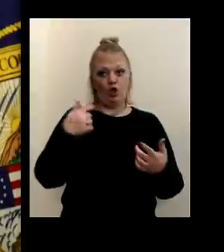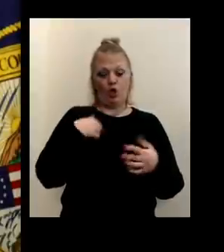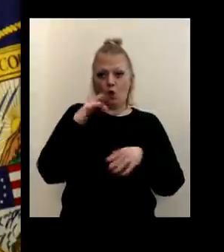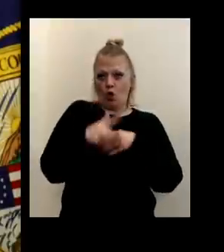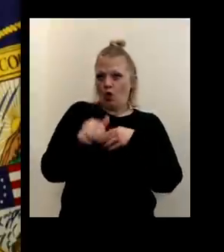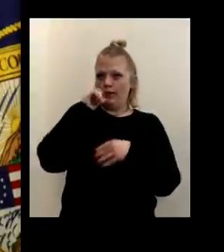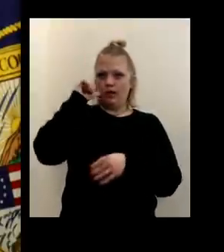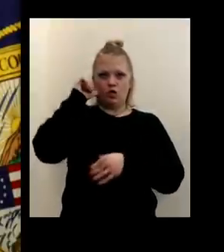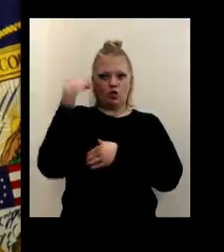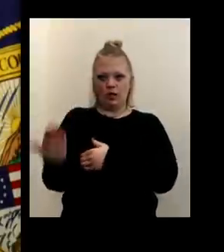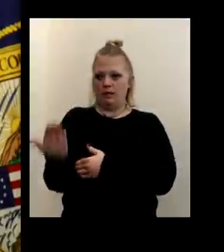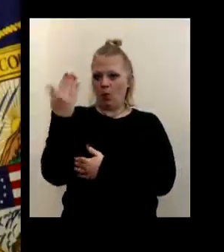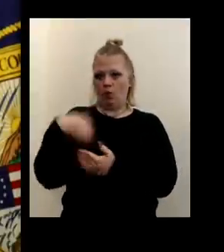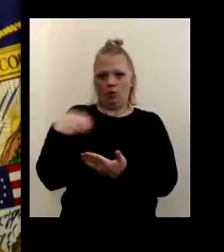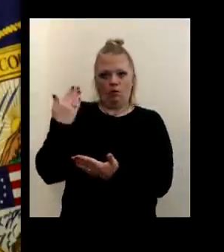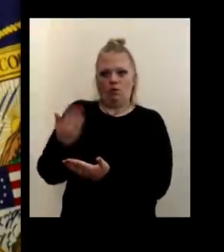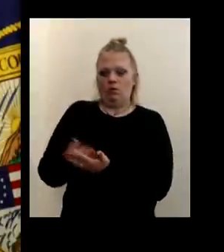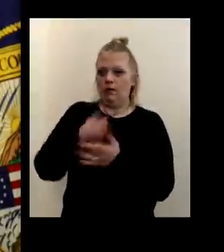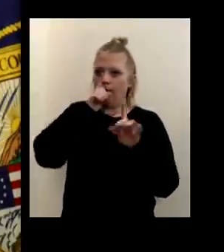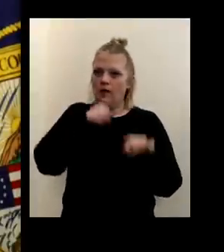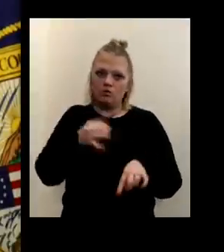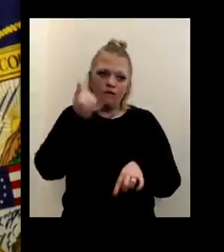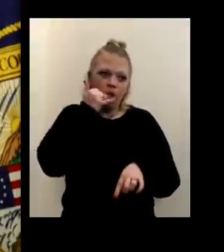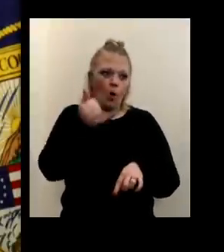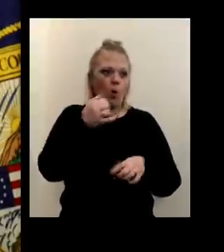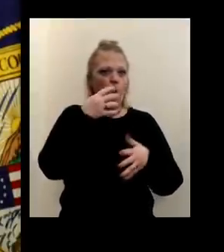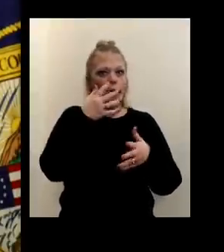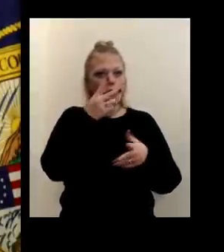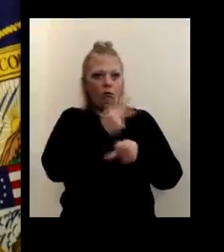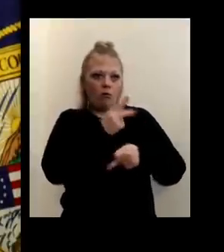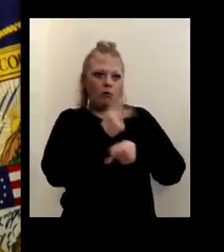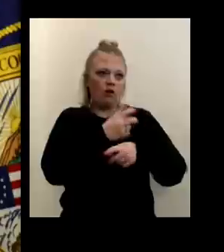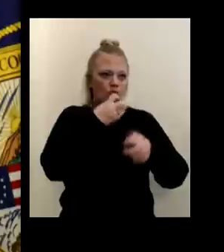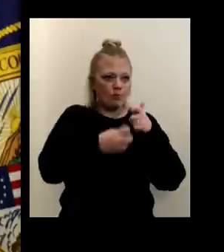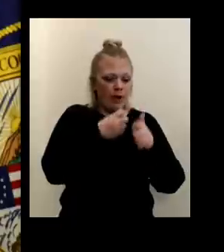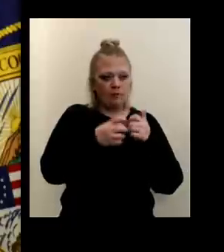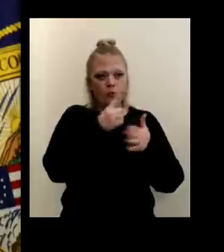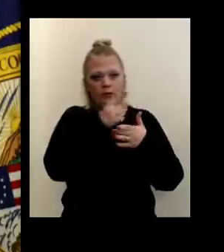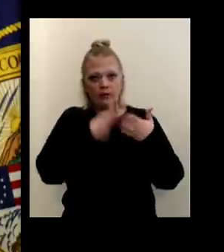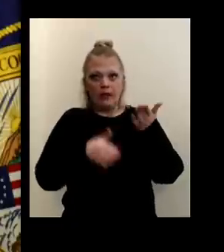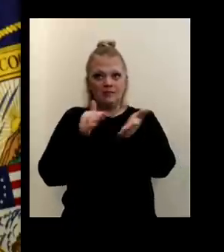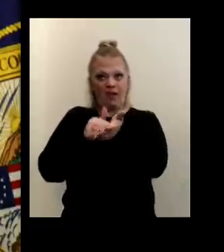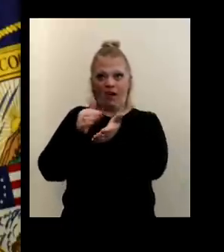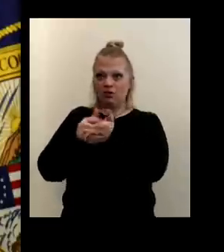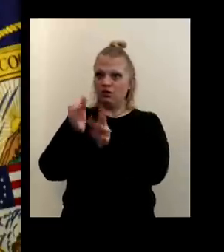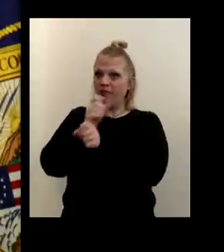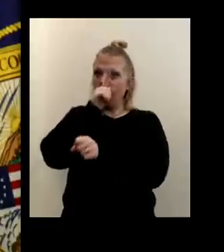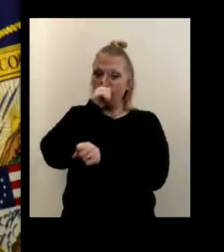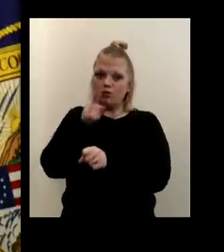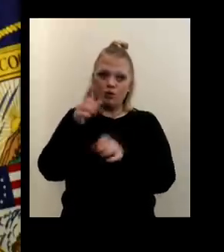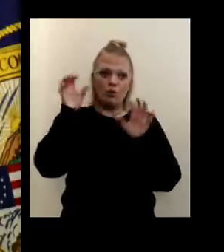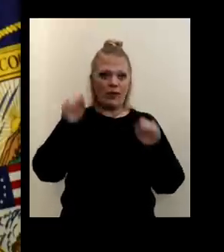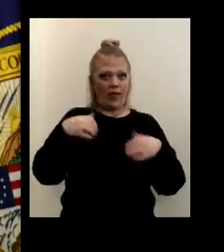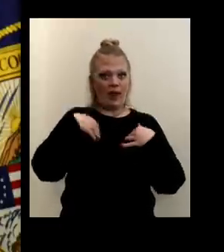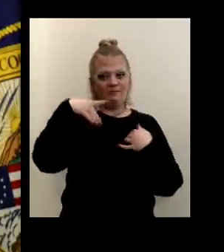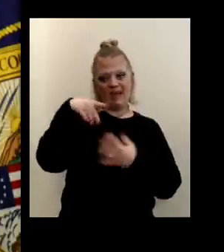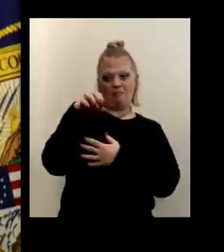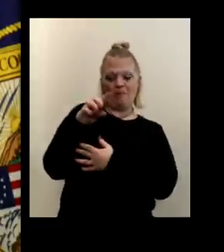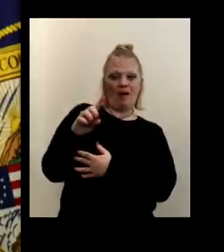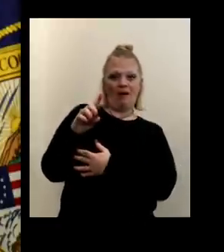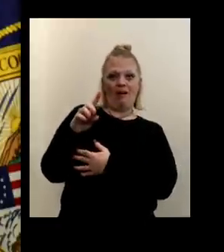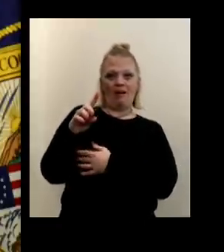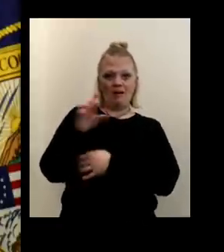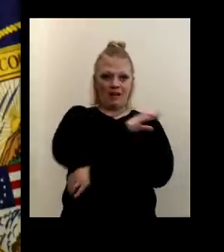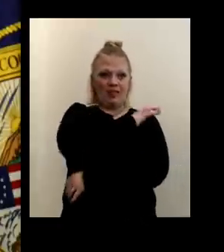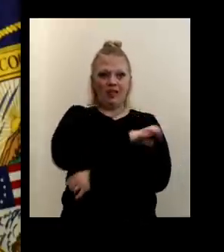yesterday morning. We're answering phones, dealing with issues over the weekend, as well as Dr. Burstein to ensure that we could get our point of dispensing clinic up and running